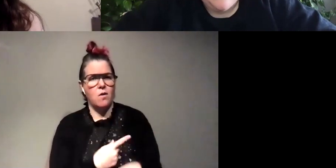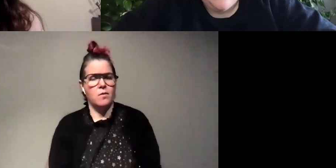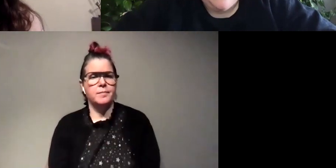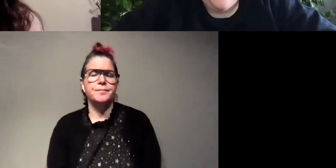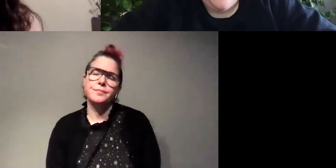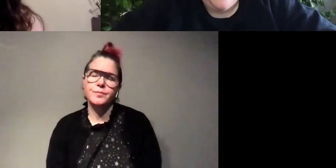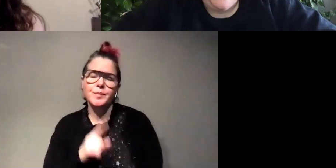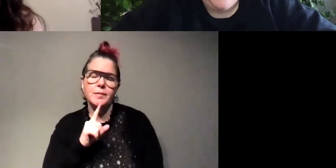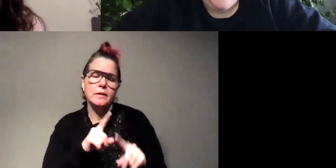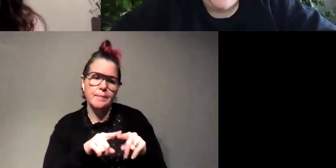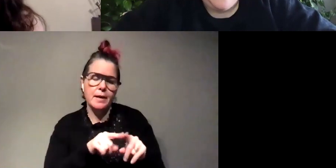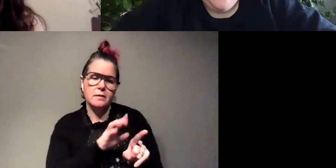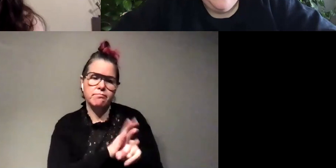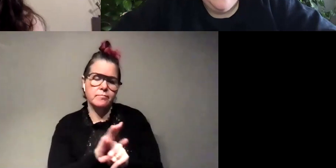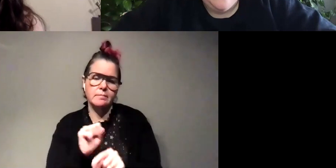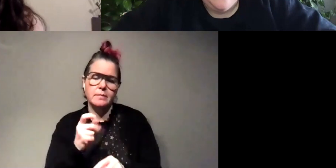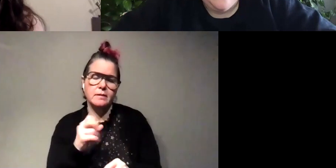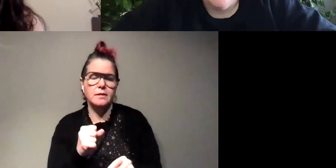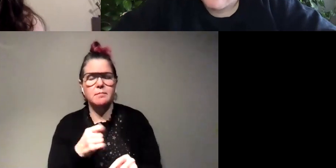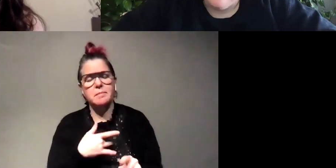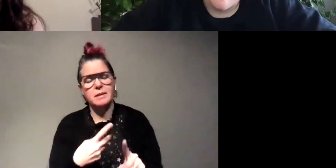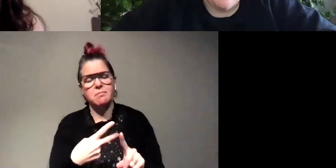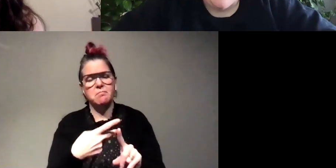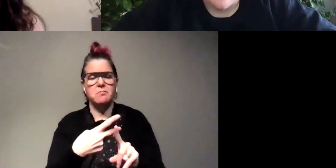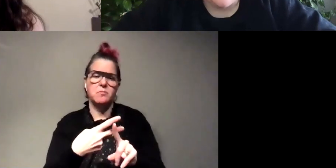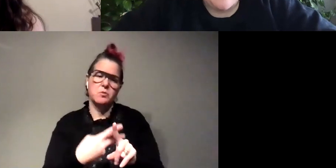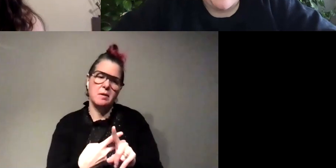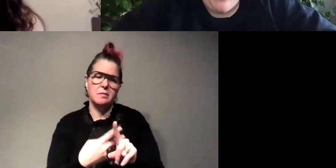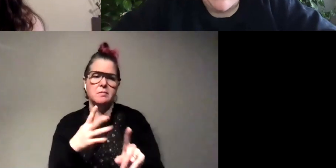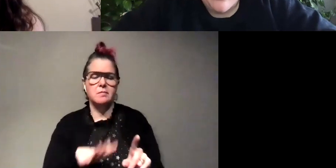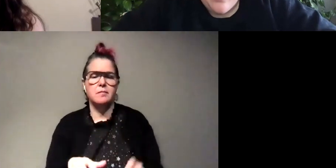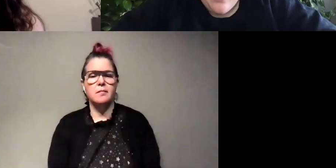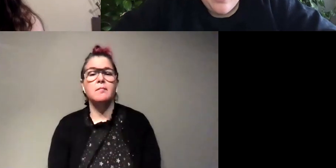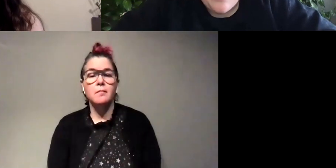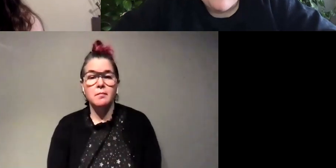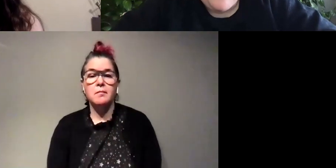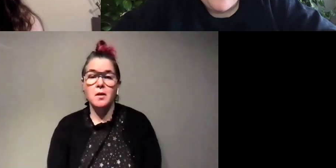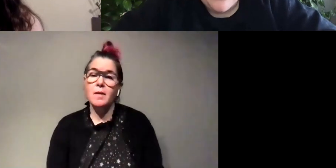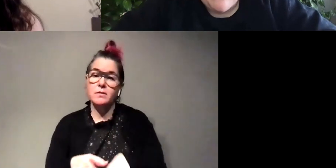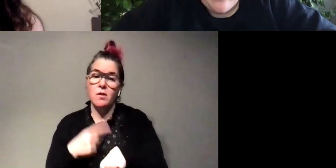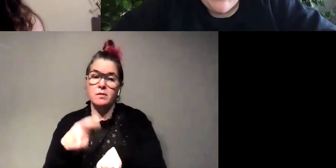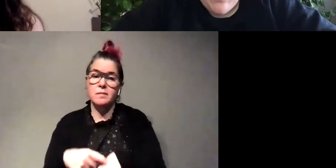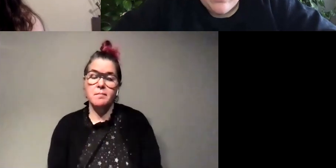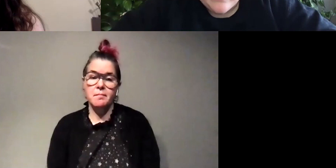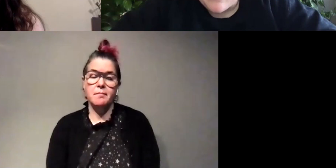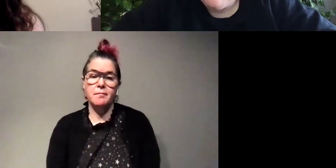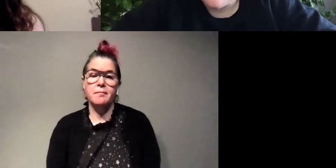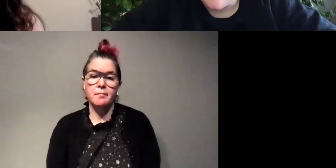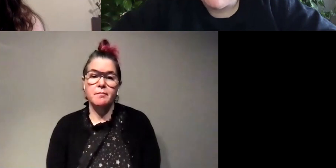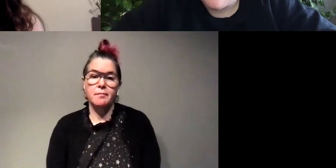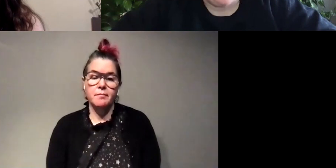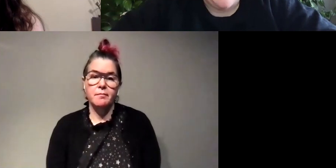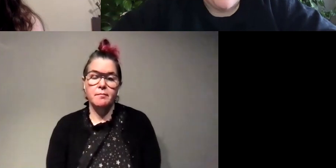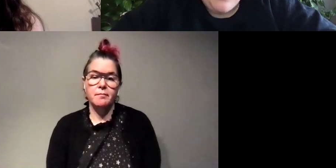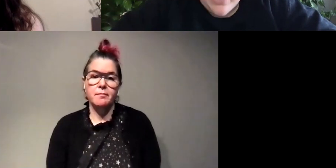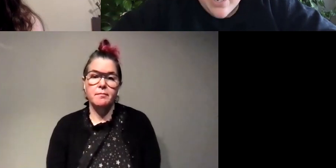on the species but usually like a couple months oh wow that's that's quite a while um very cool let's have a long